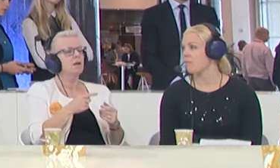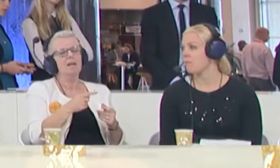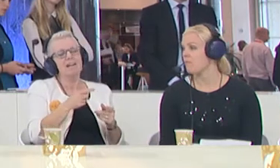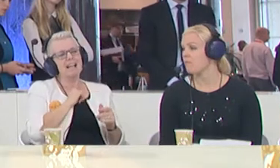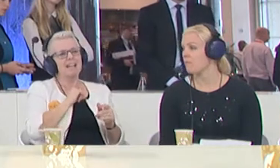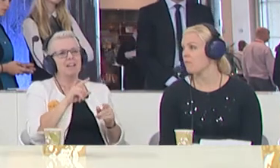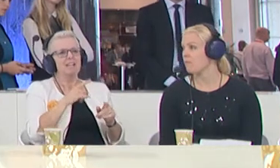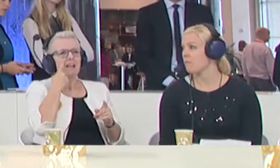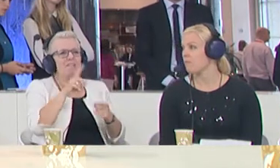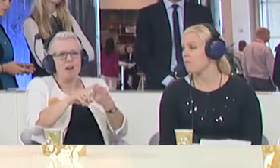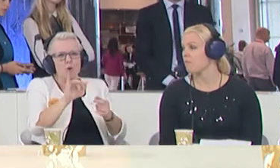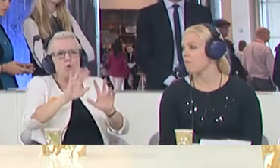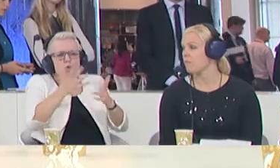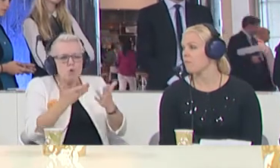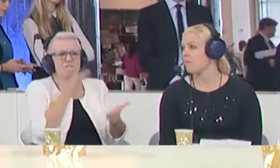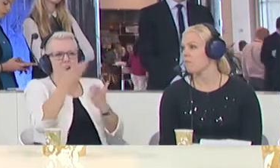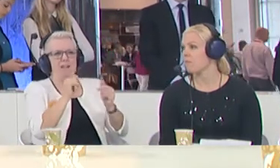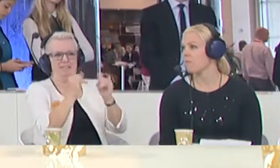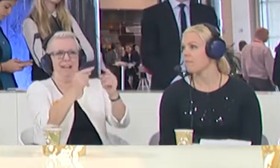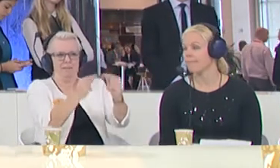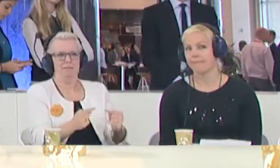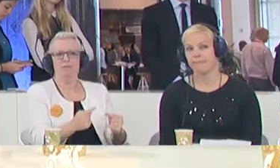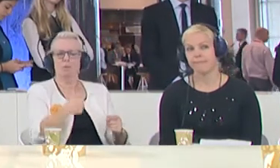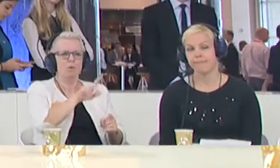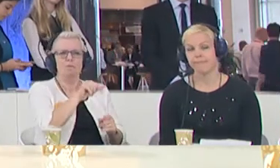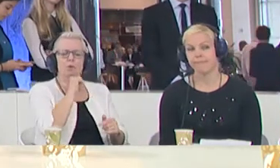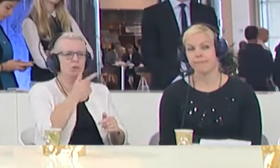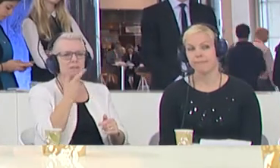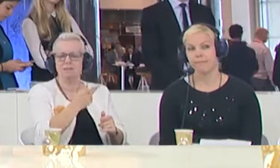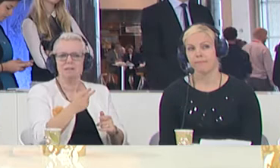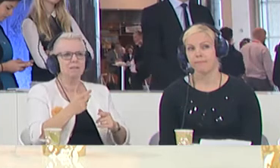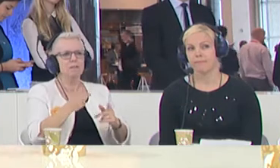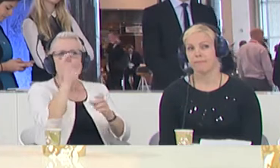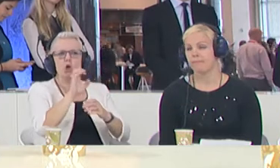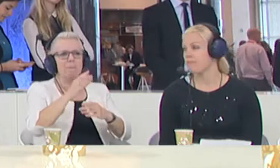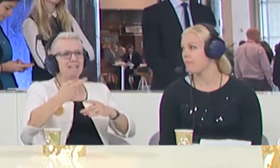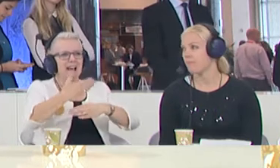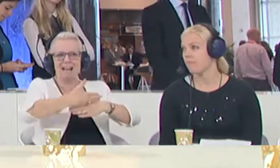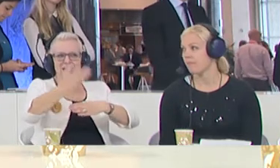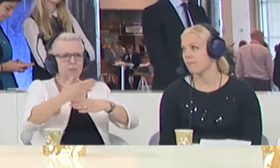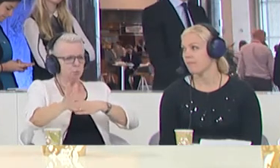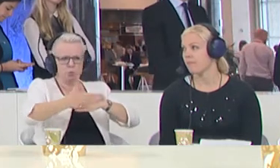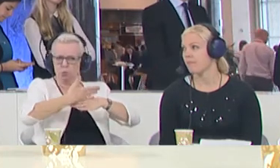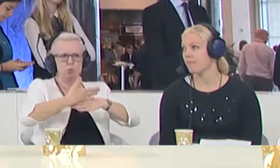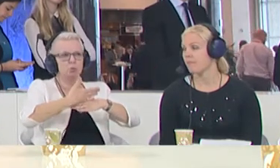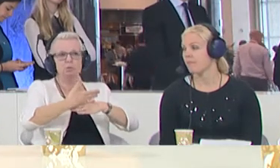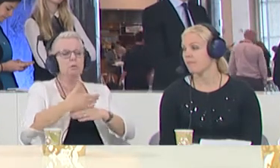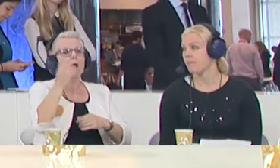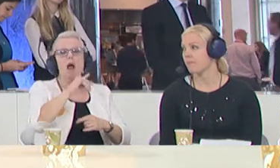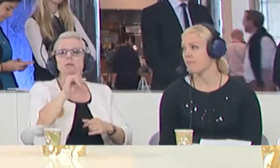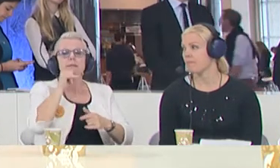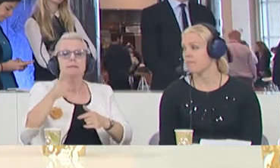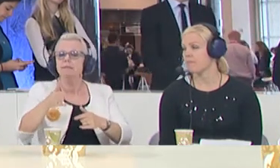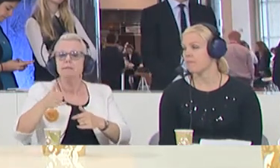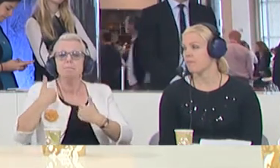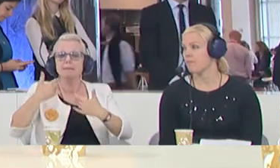certain way. And I think we indeed, we should not try to close Europe's border, for example, thinking that if we don't rescue people in